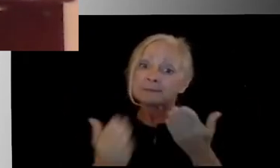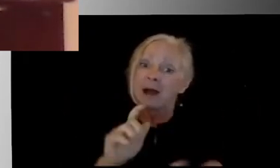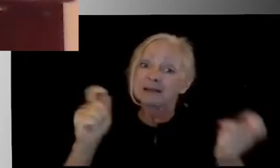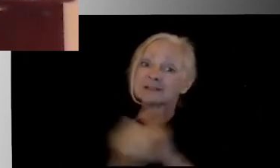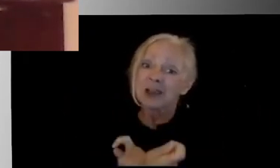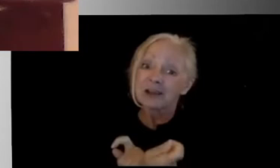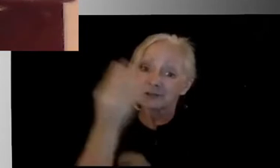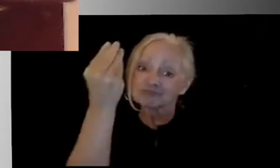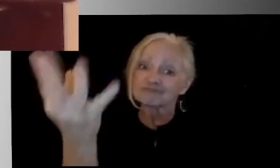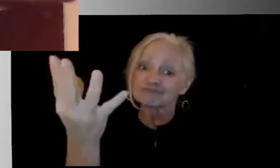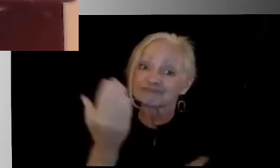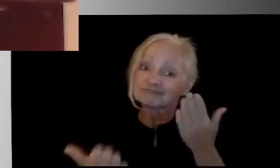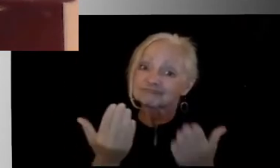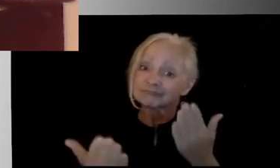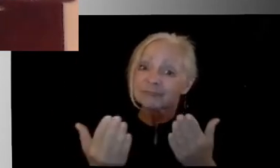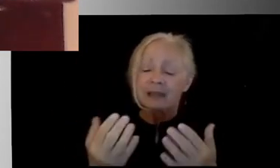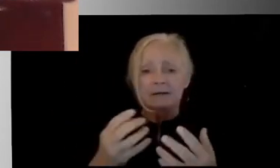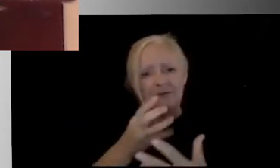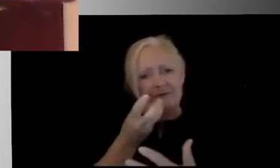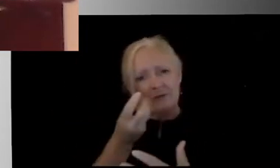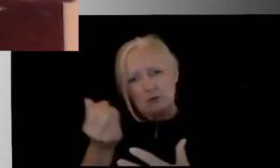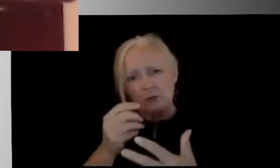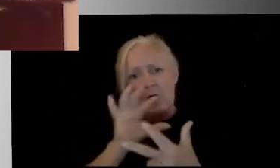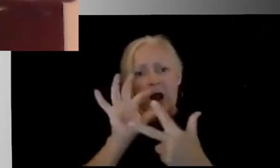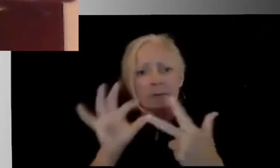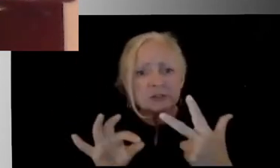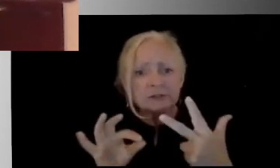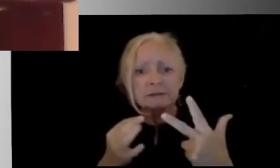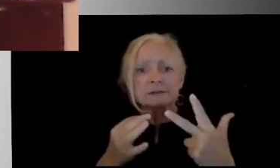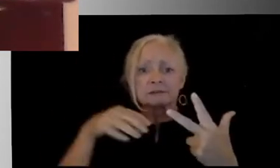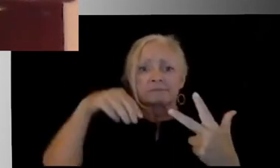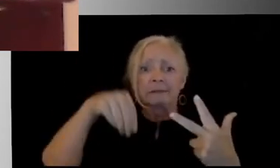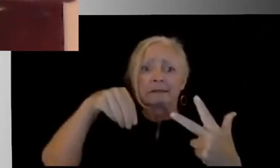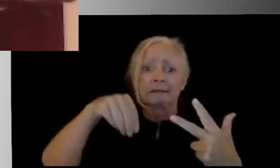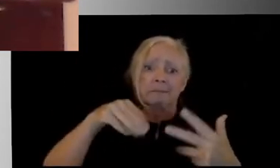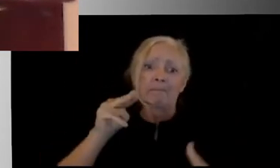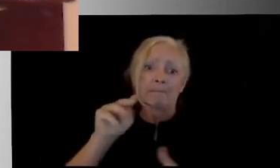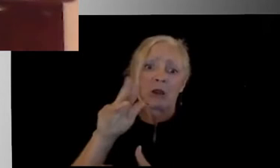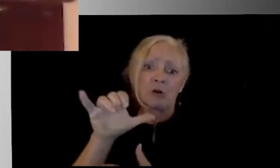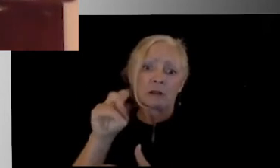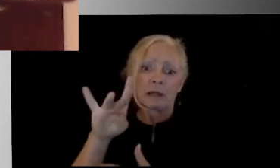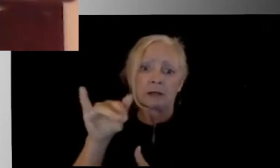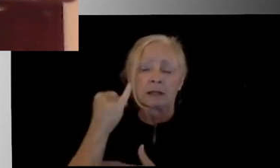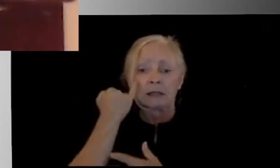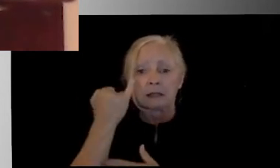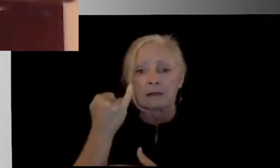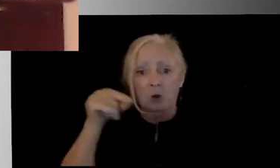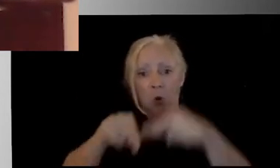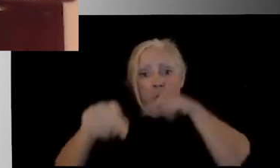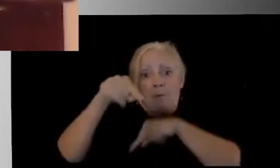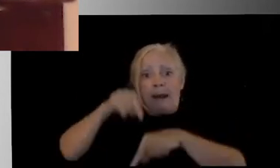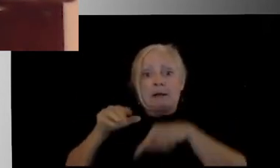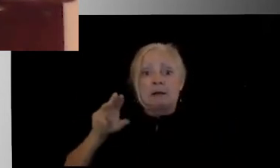several of the different options that you mentioned just within the Marion County Schools, and so if we go back to March the 12th, when we thought we were